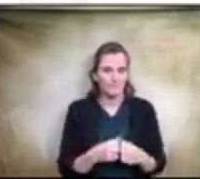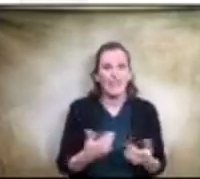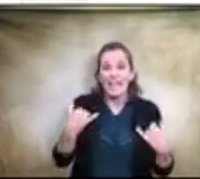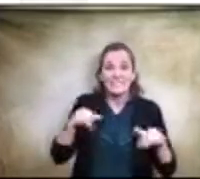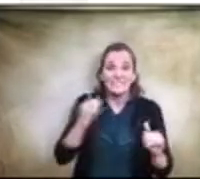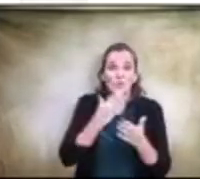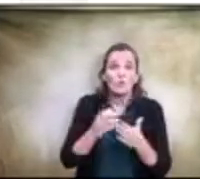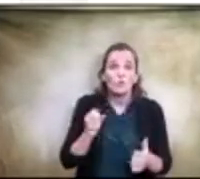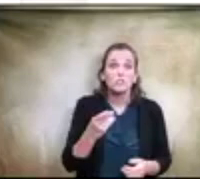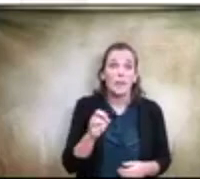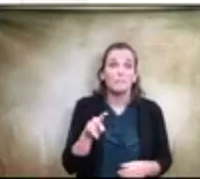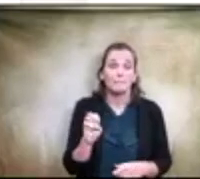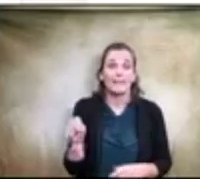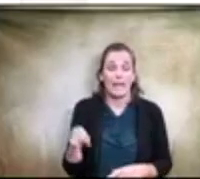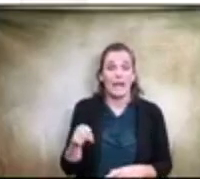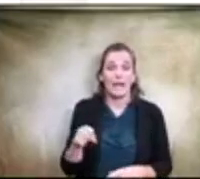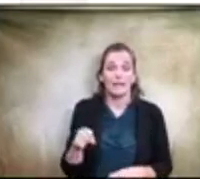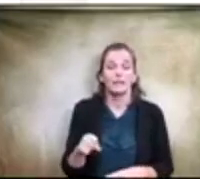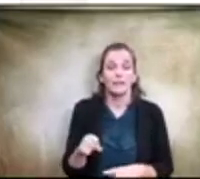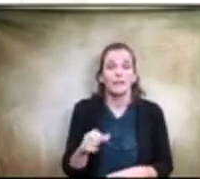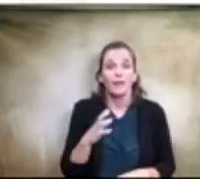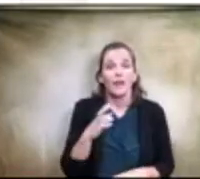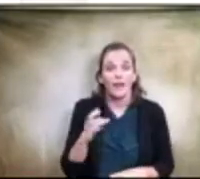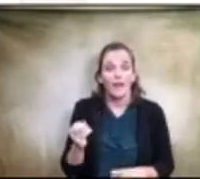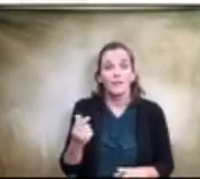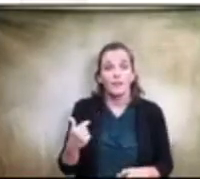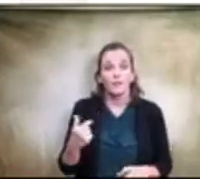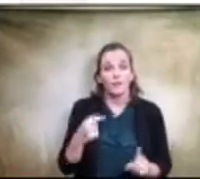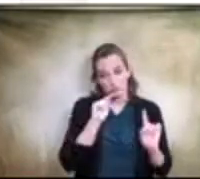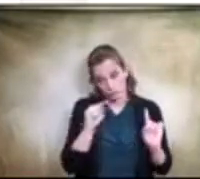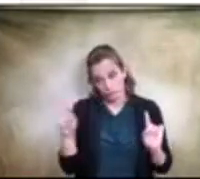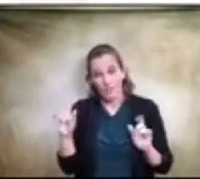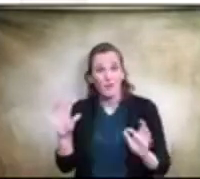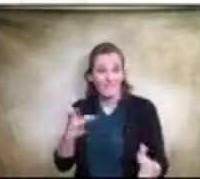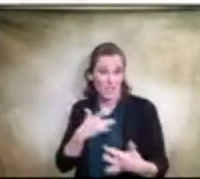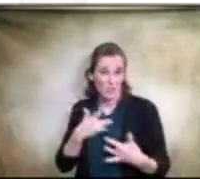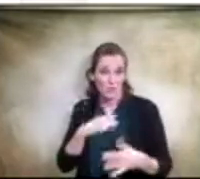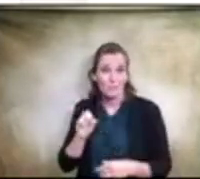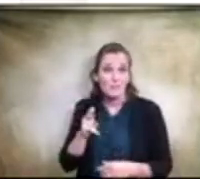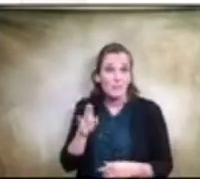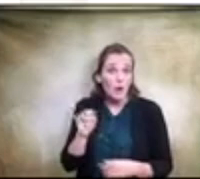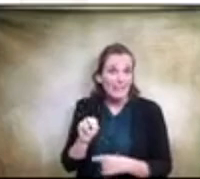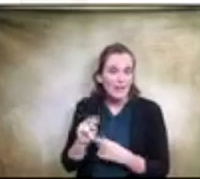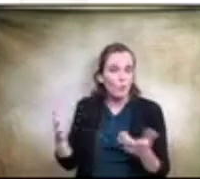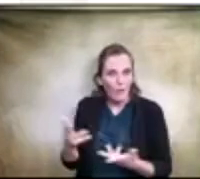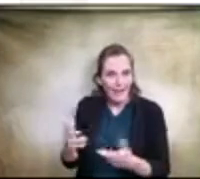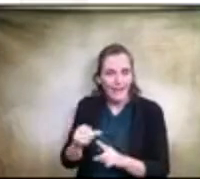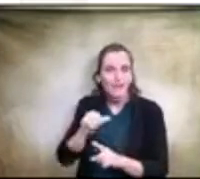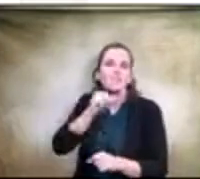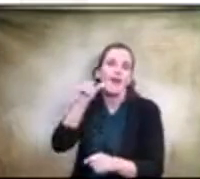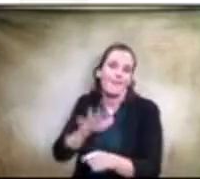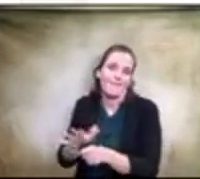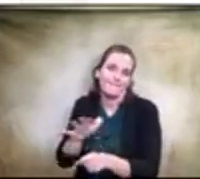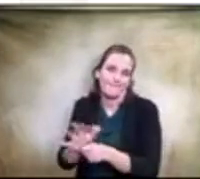uh speak to those where where we have a concern with the suburban is that we don't have enough of them uh those suburbans are rented